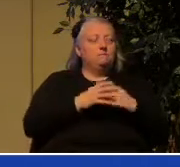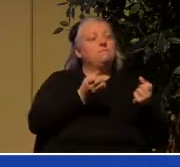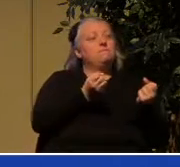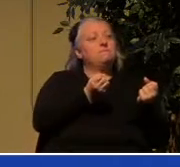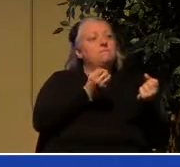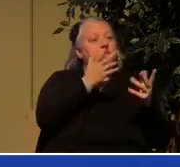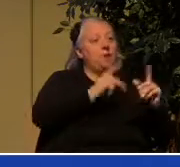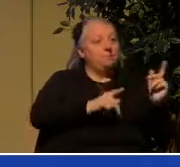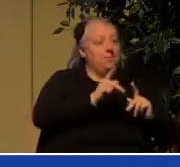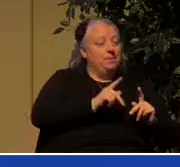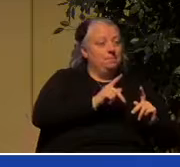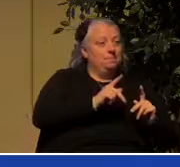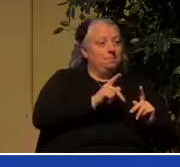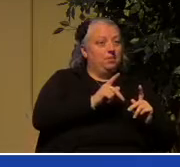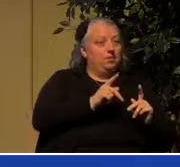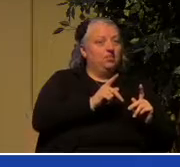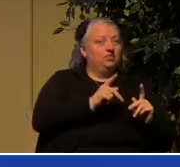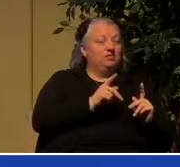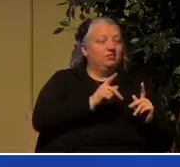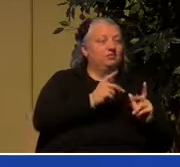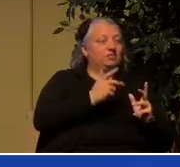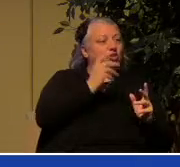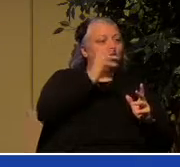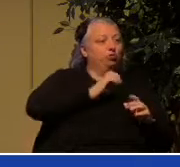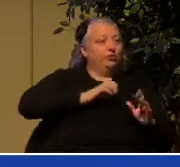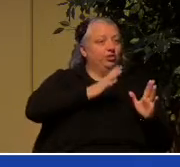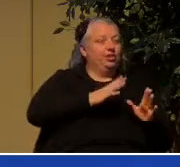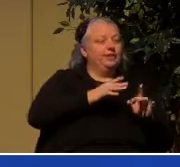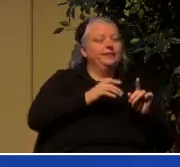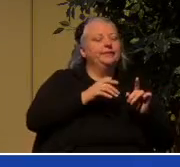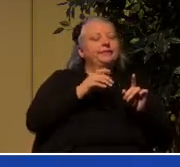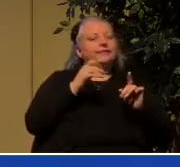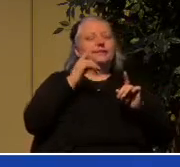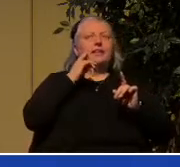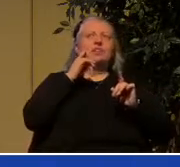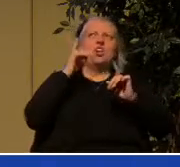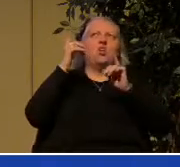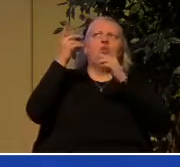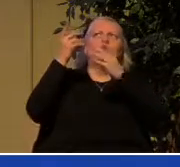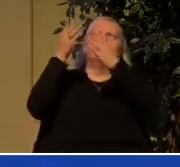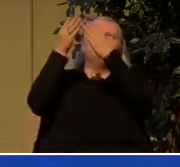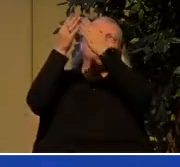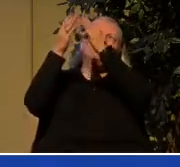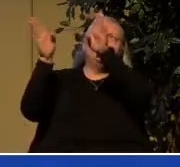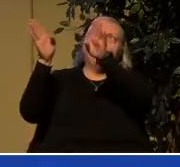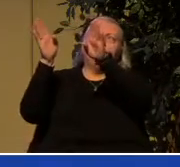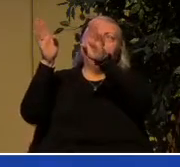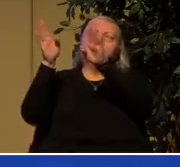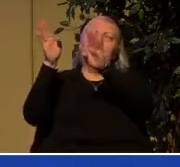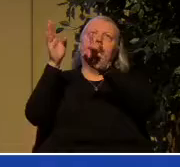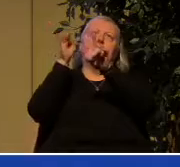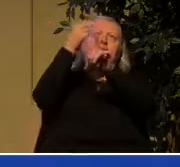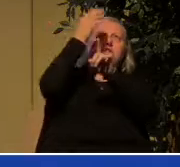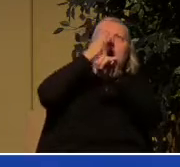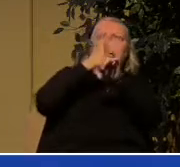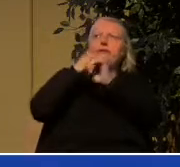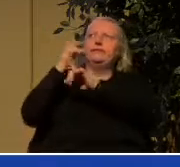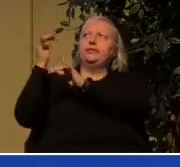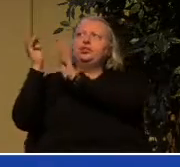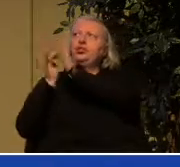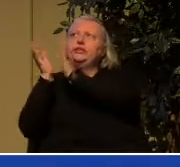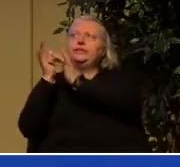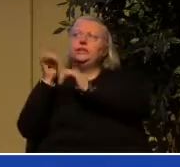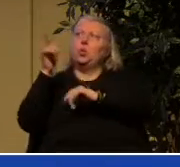sort of create a dichotomy between God the Father and Jesus they say Jesus I like because he's